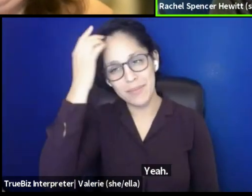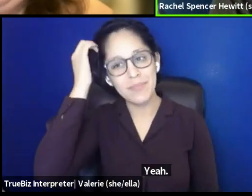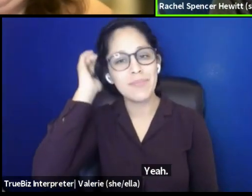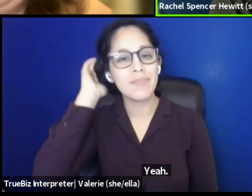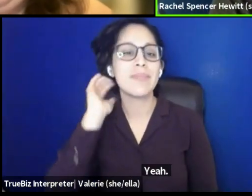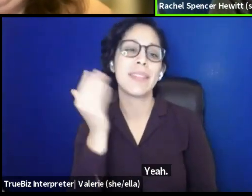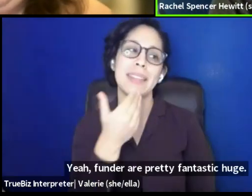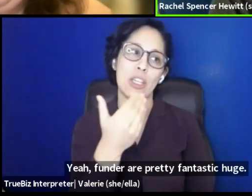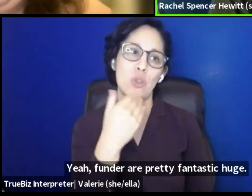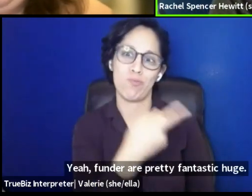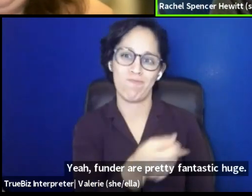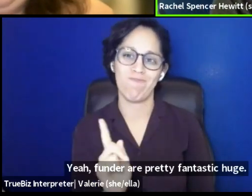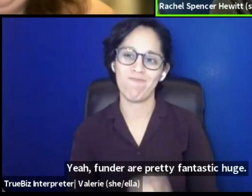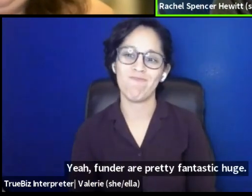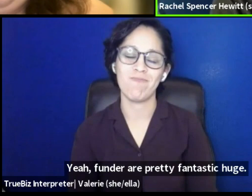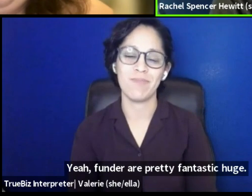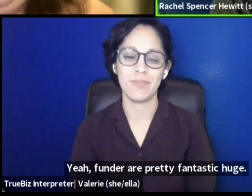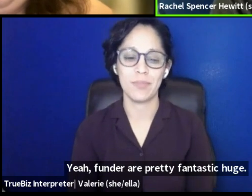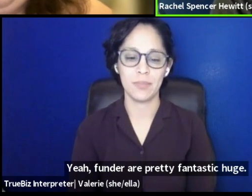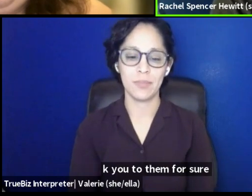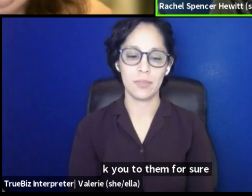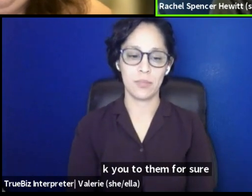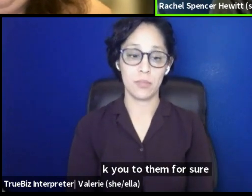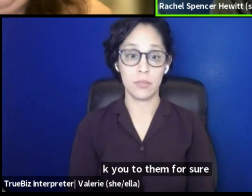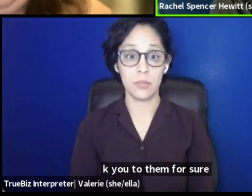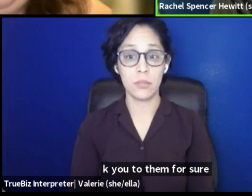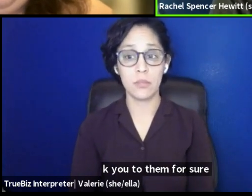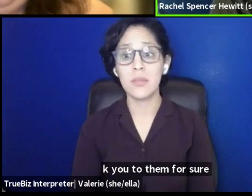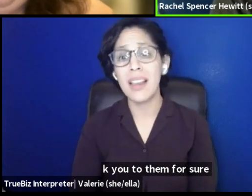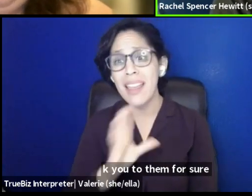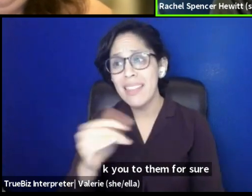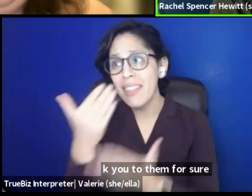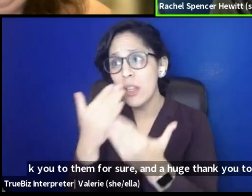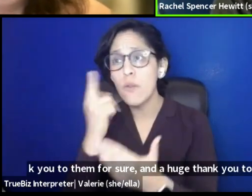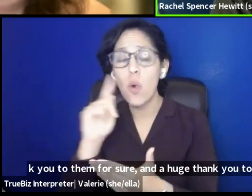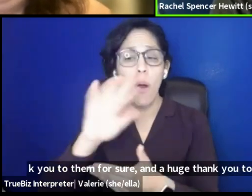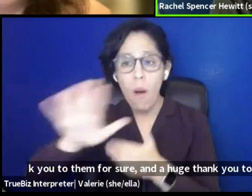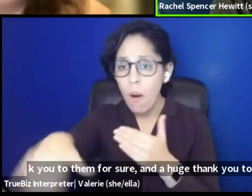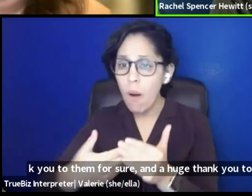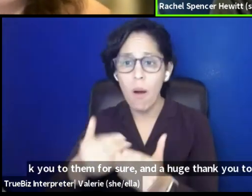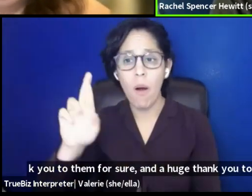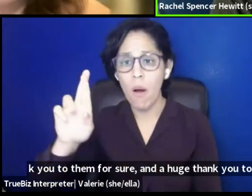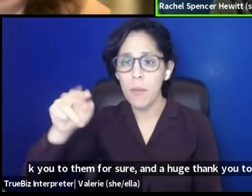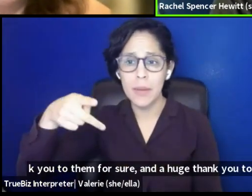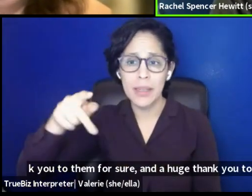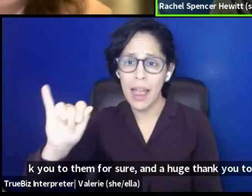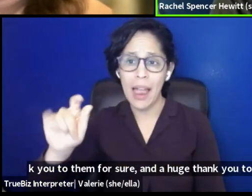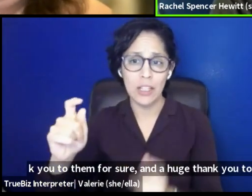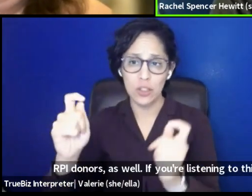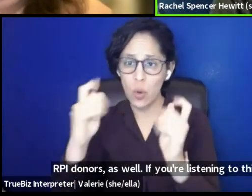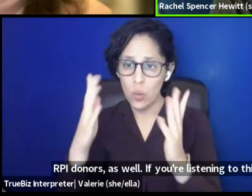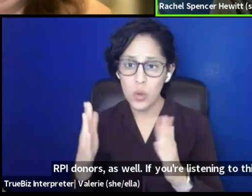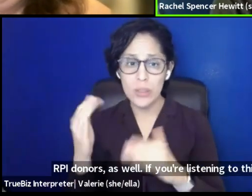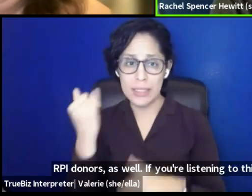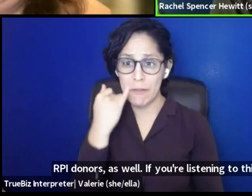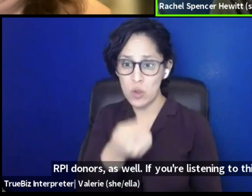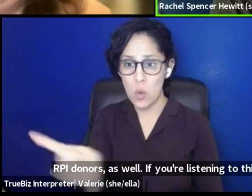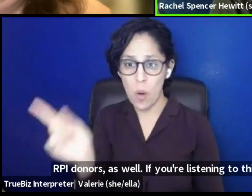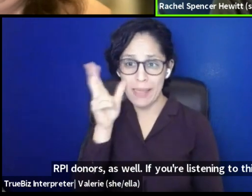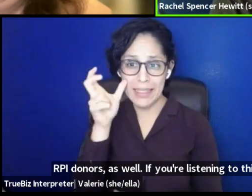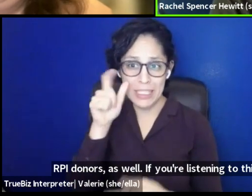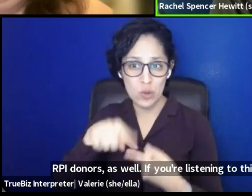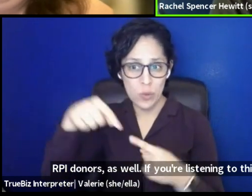thank you to them for sure. And a huge thank you to all the RPA donors as well. If you're listening to this, um,